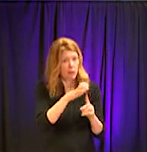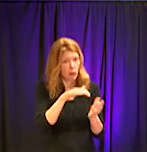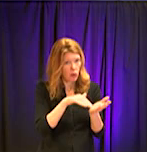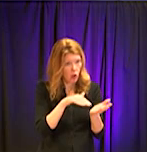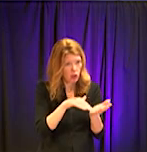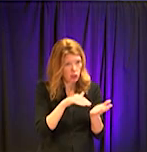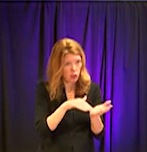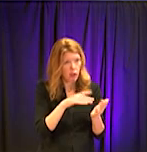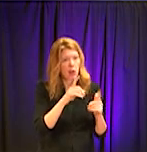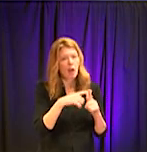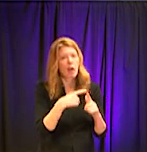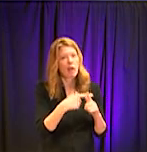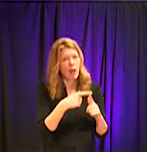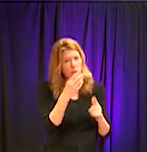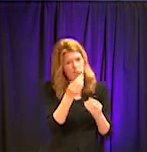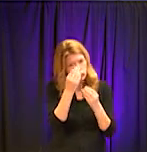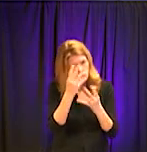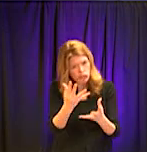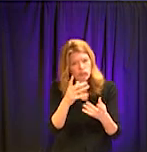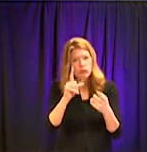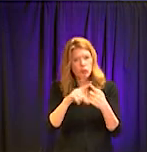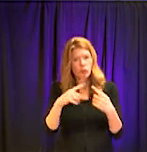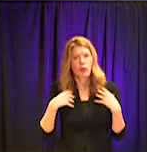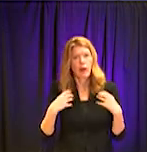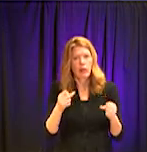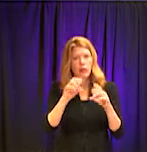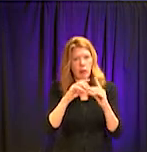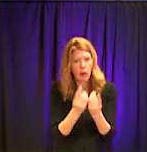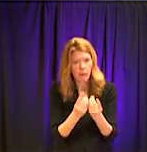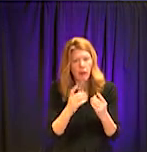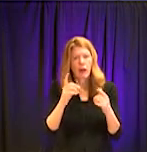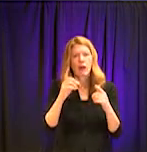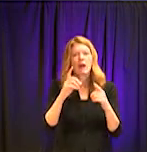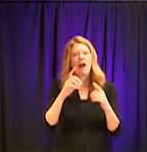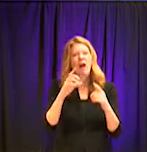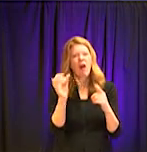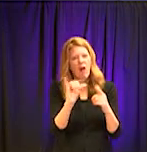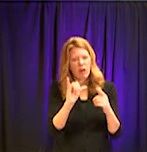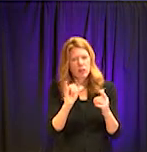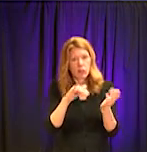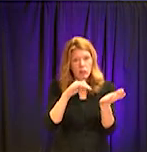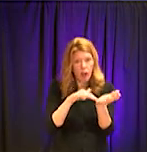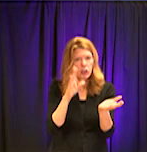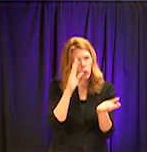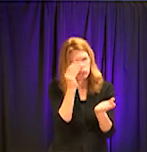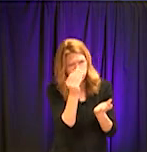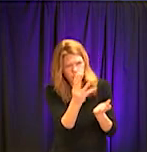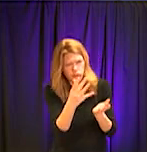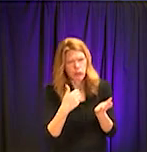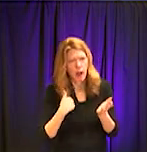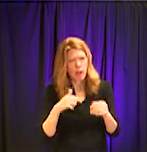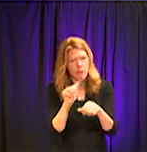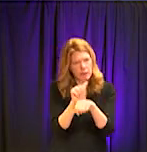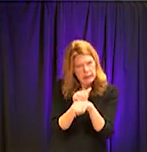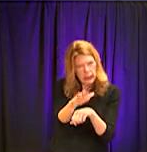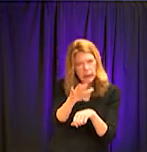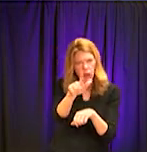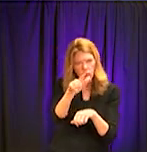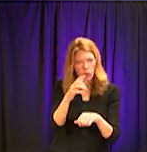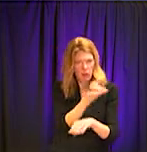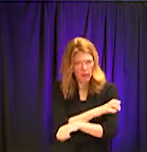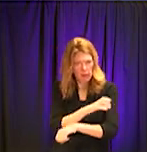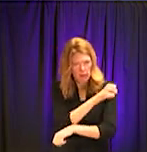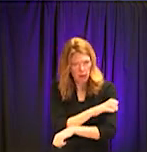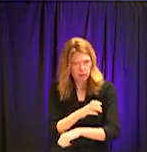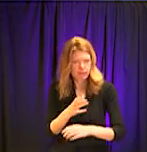they notify the health department that the, the, the physician would say, I'm sending you a client. We collect that information. We tell the, the patient